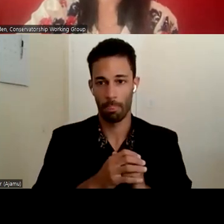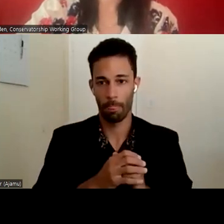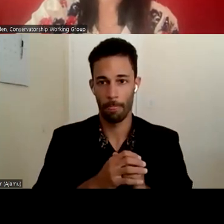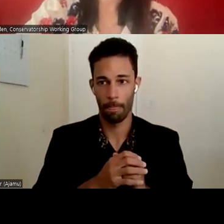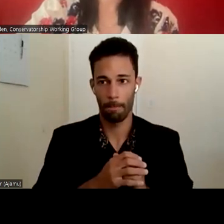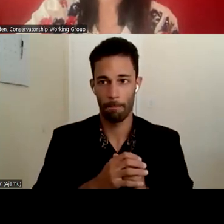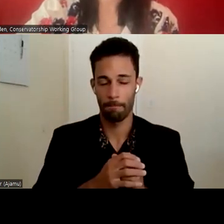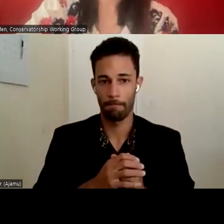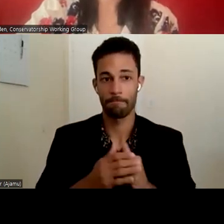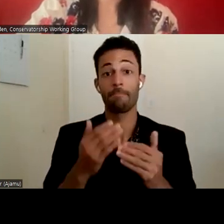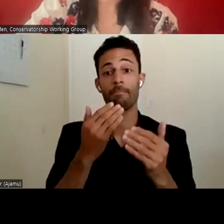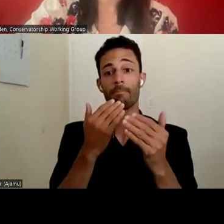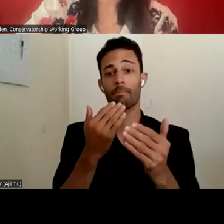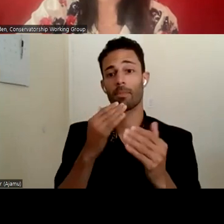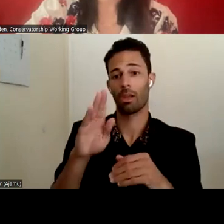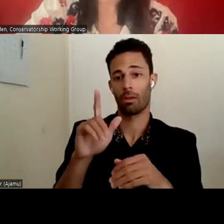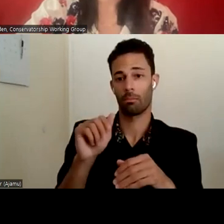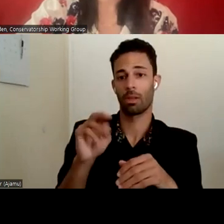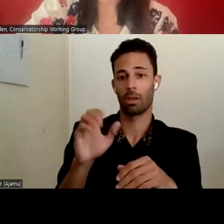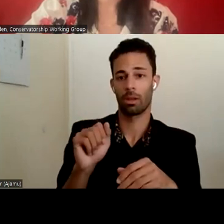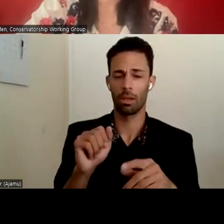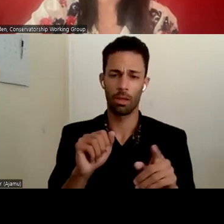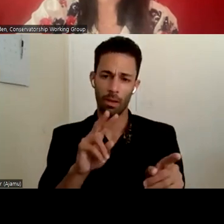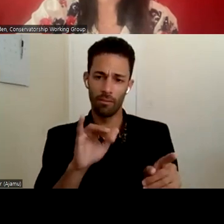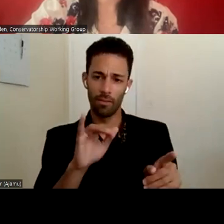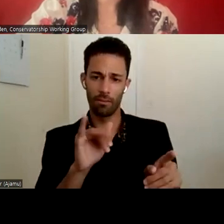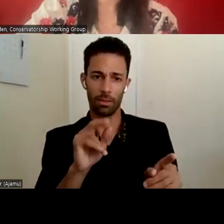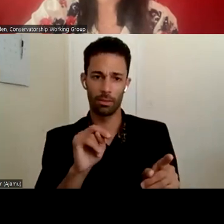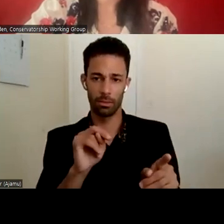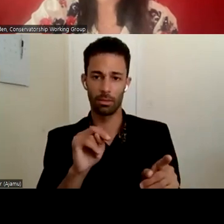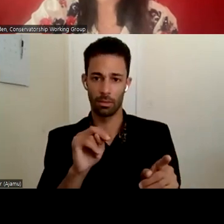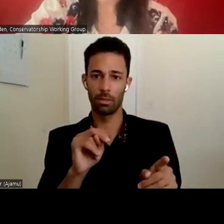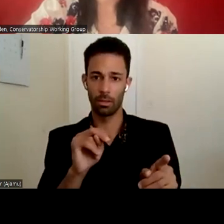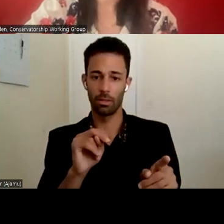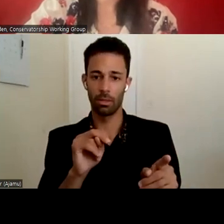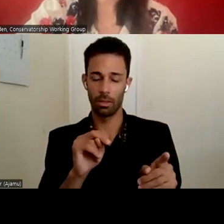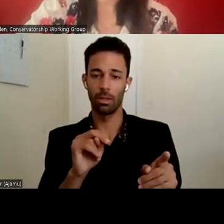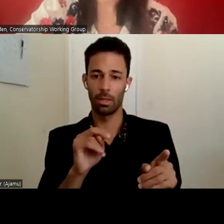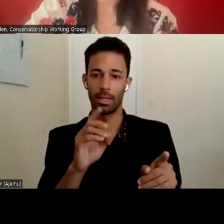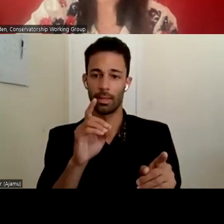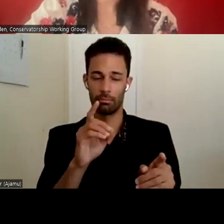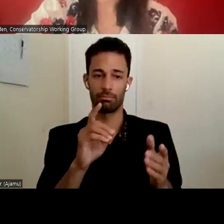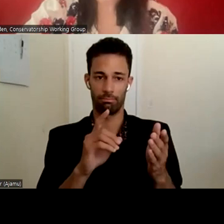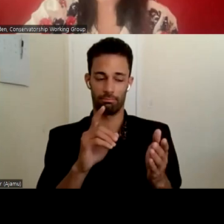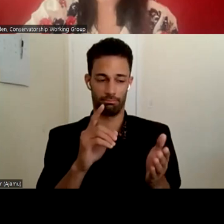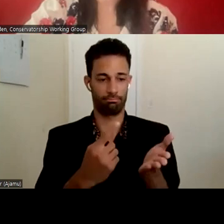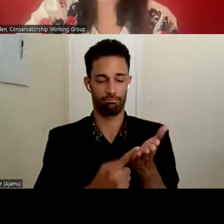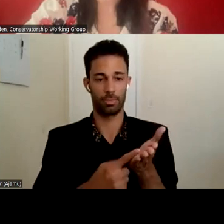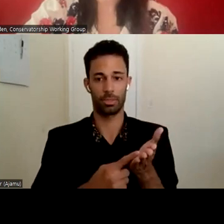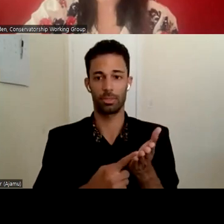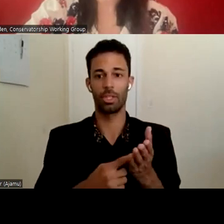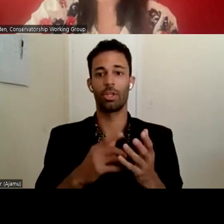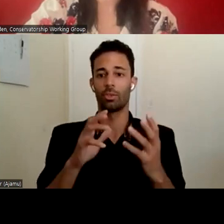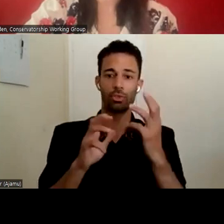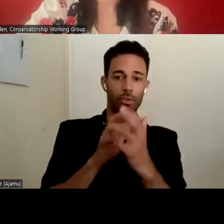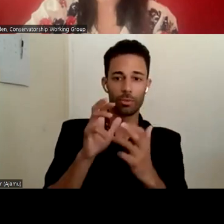Thank you, Blanca. And Vivian did also, she, she brought up the fact, um, that there is confusion about